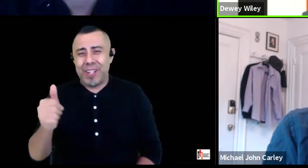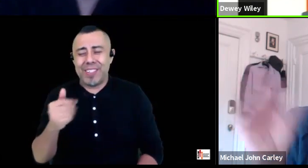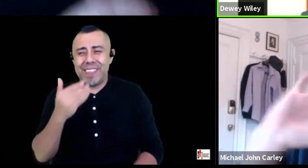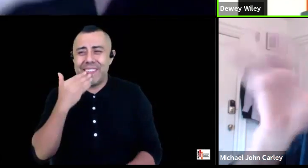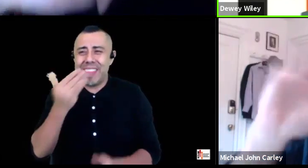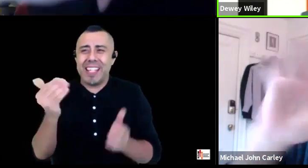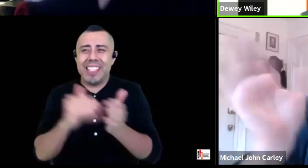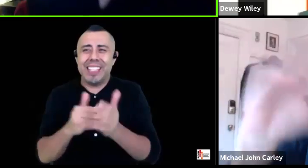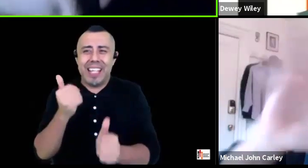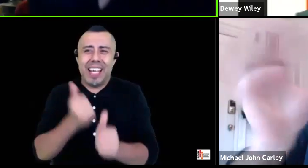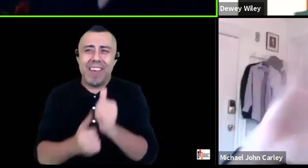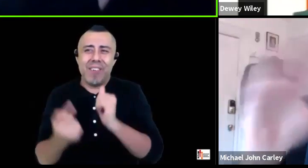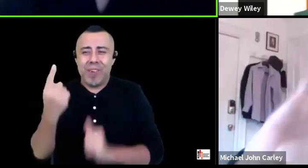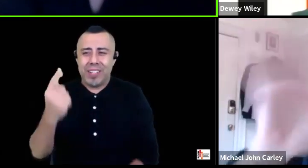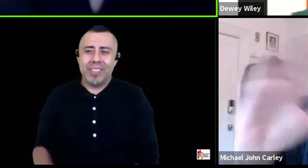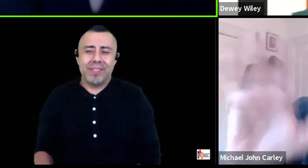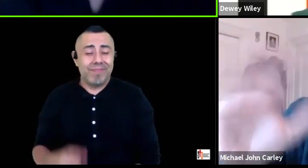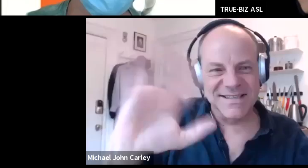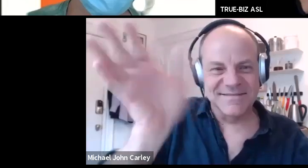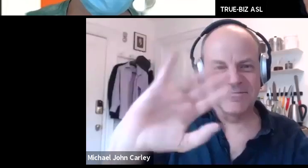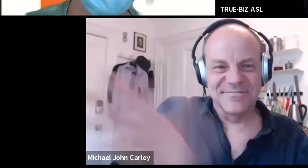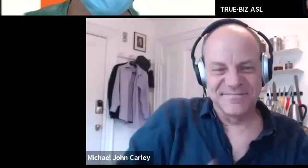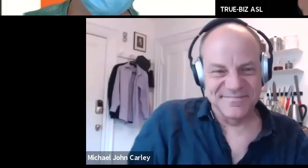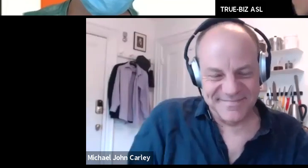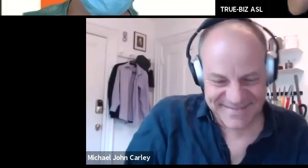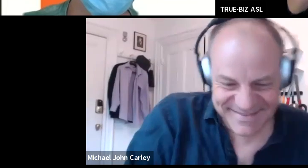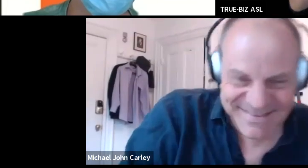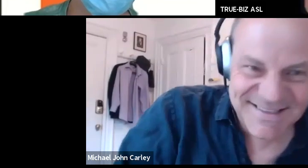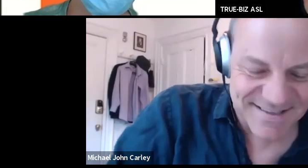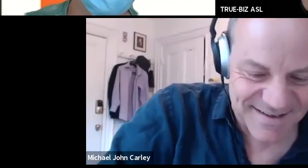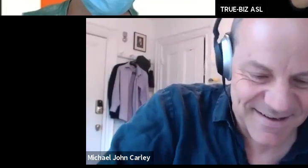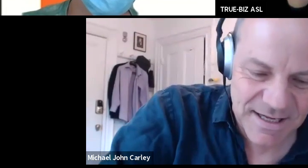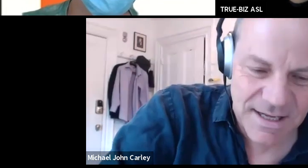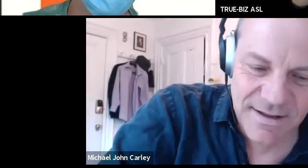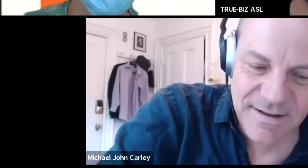everybody thank you great job guys you